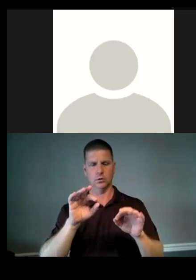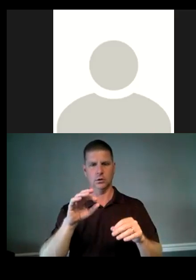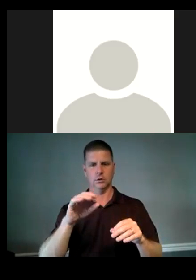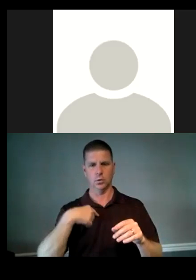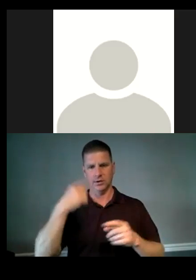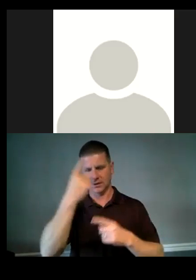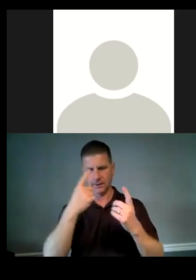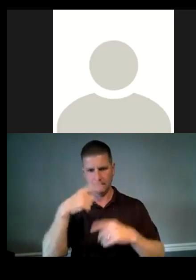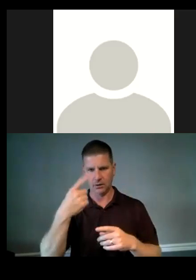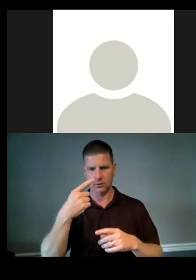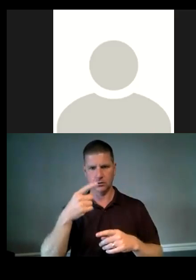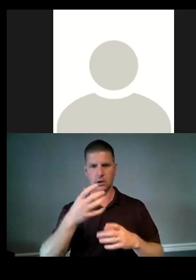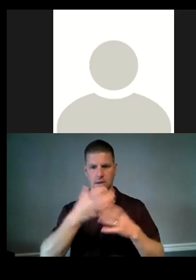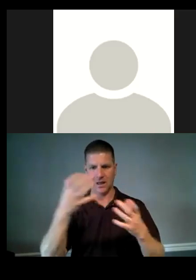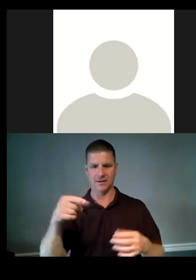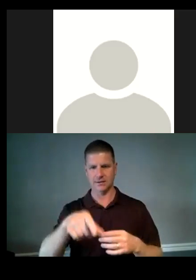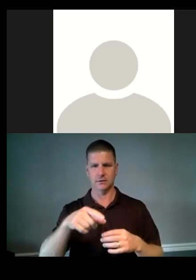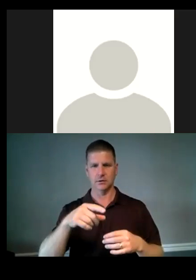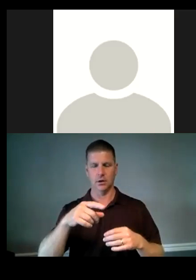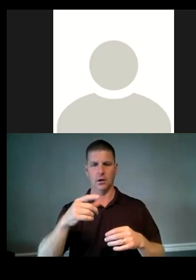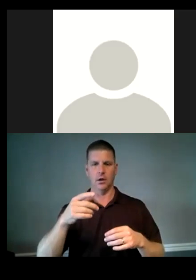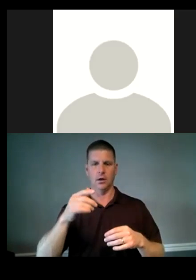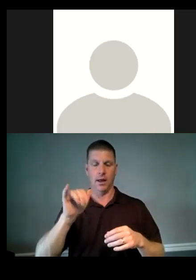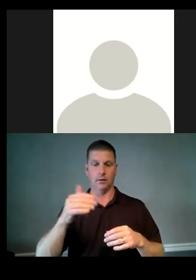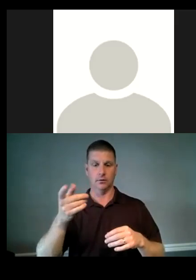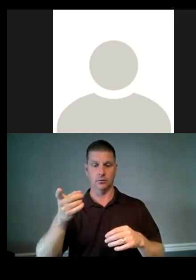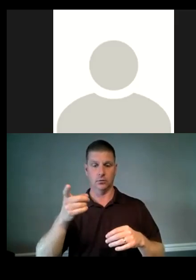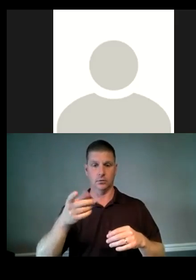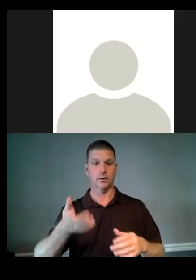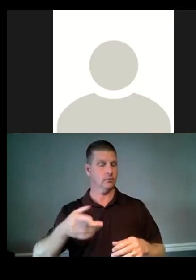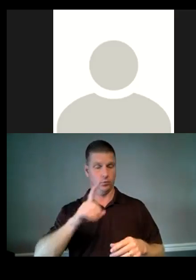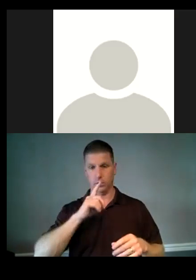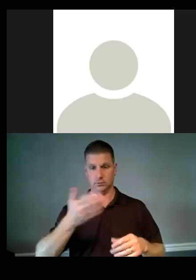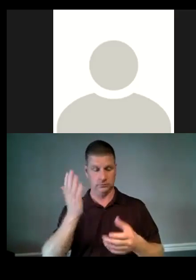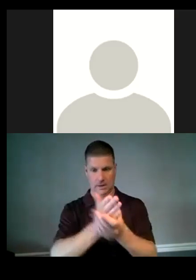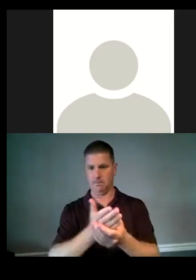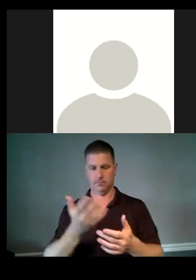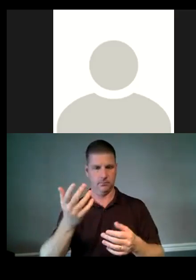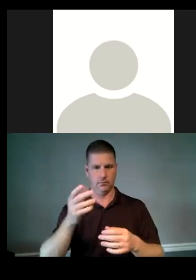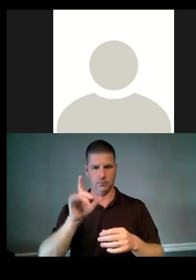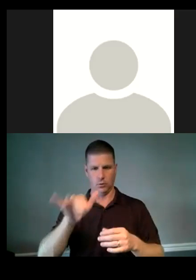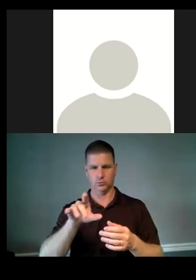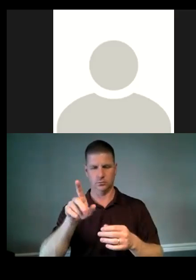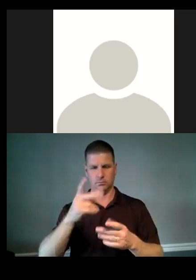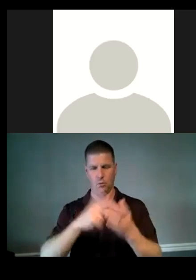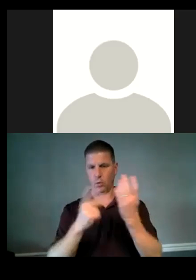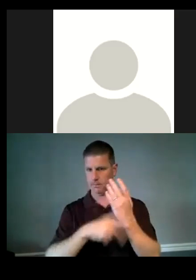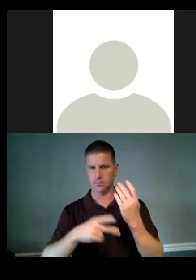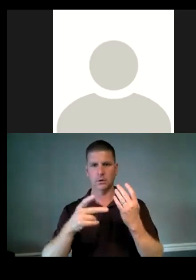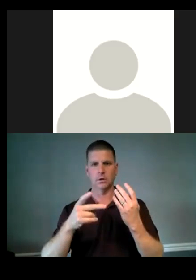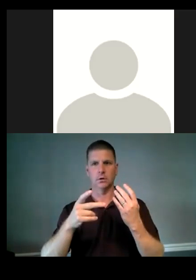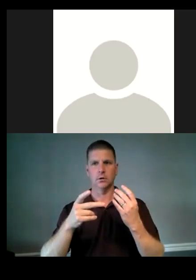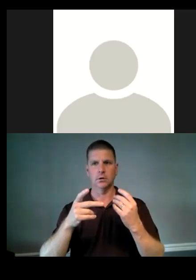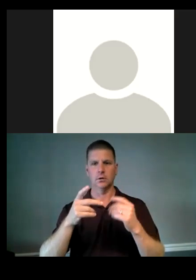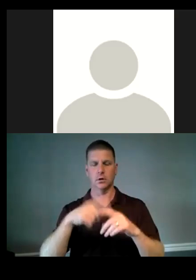know, think about as a lot of these moratoria have lifted, um, how there are concerns locally about, um, you know, our ability to